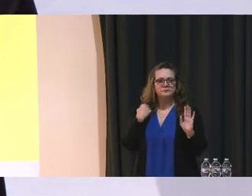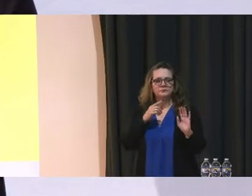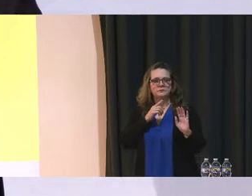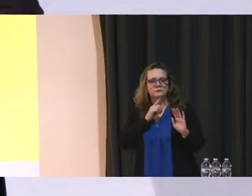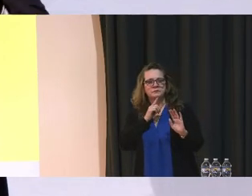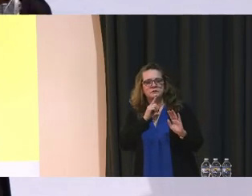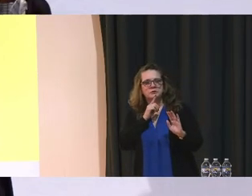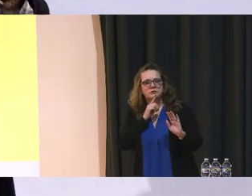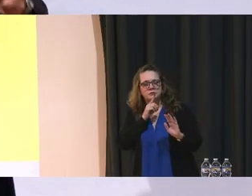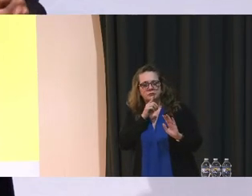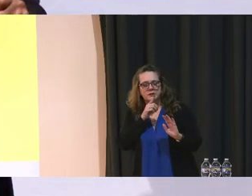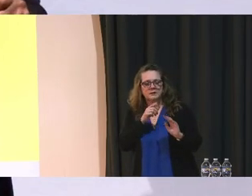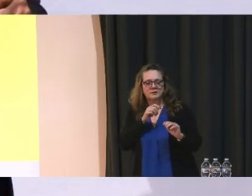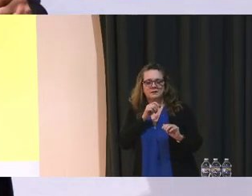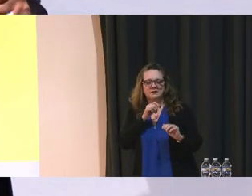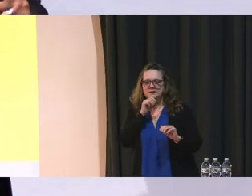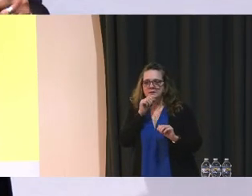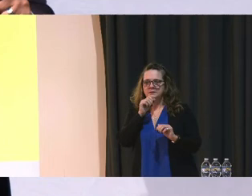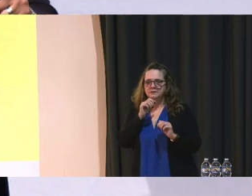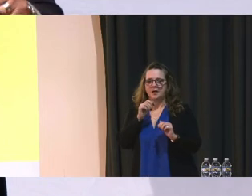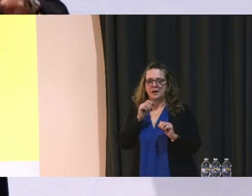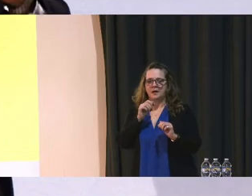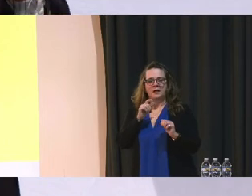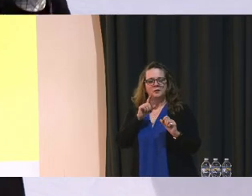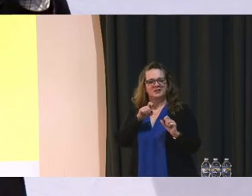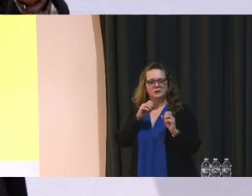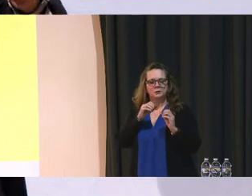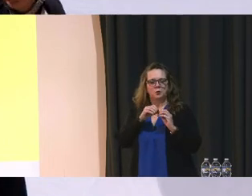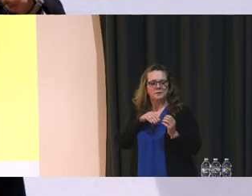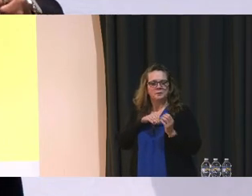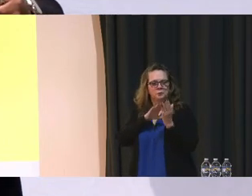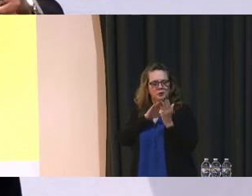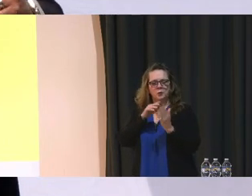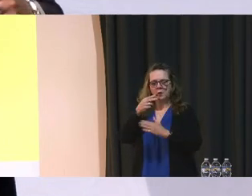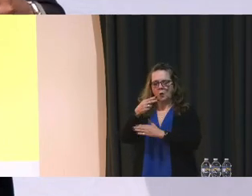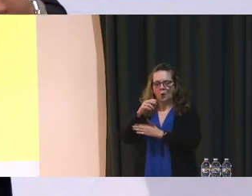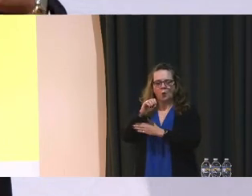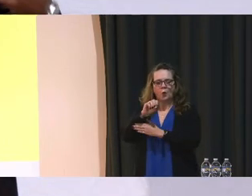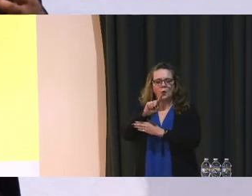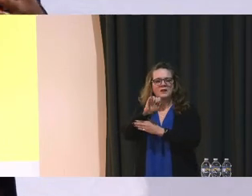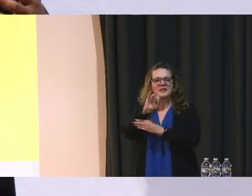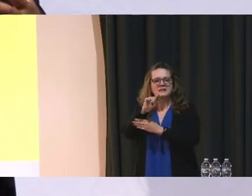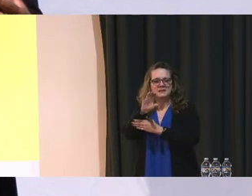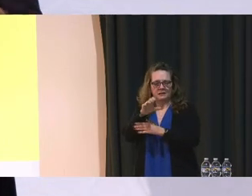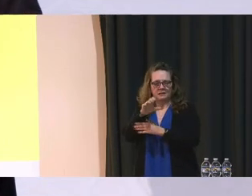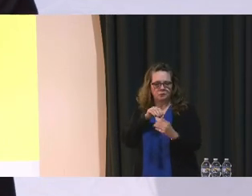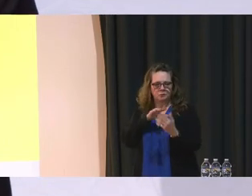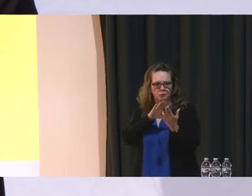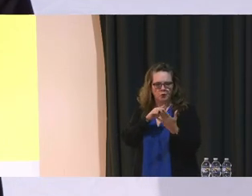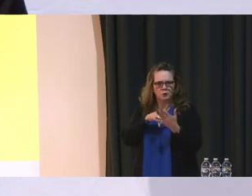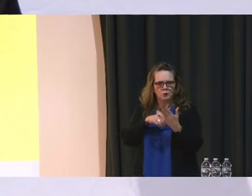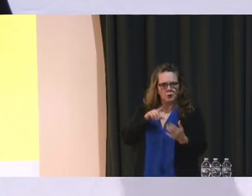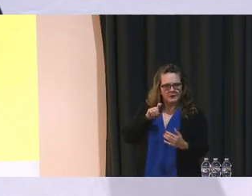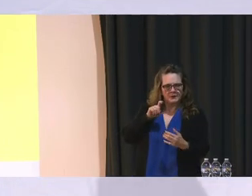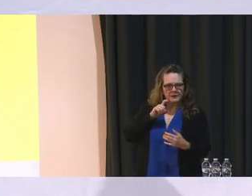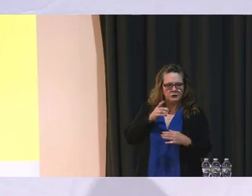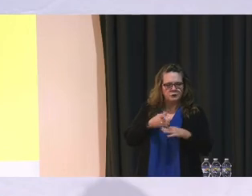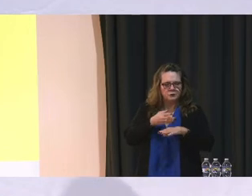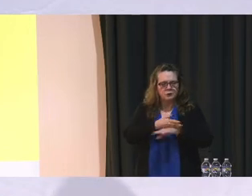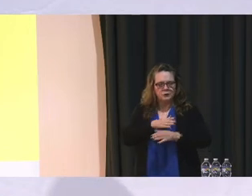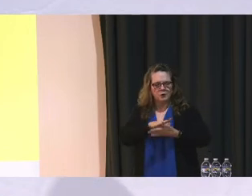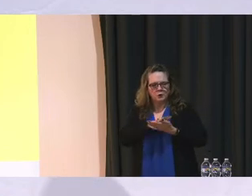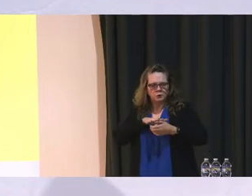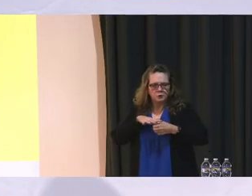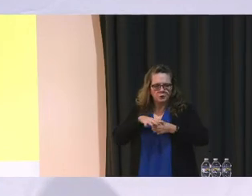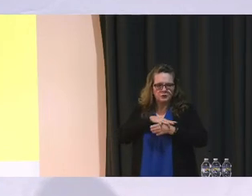not taking a Band-Aid approach. I want a holistic approach at what we need to do better as a school district, and then we